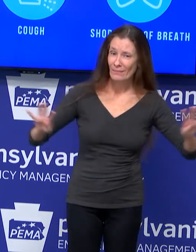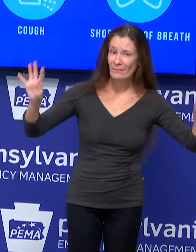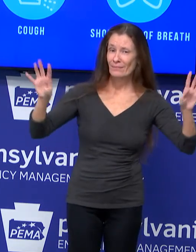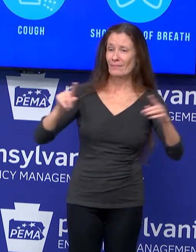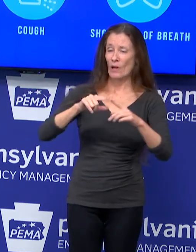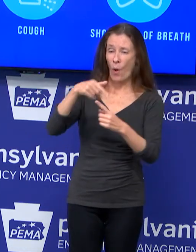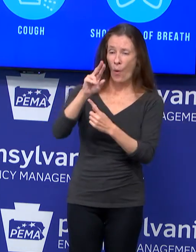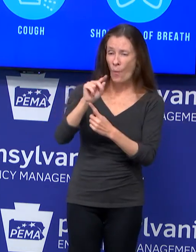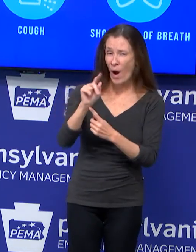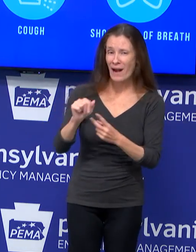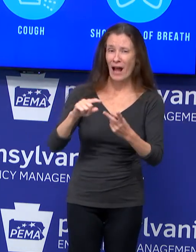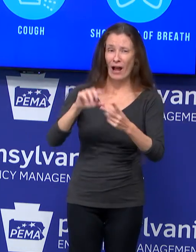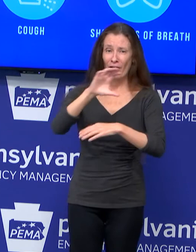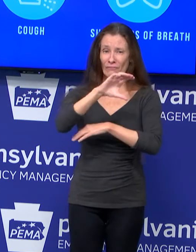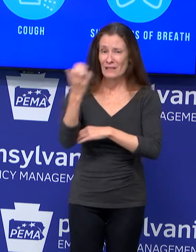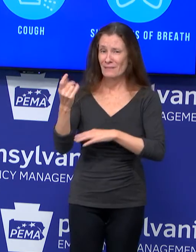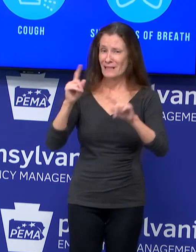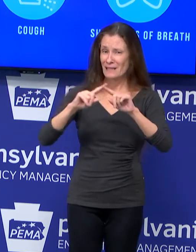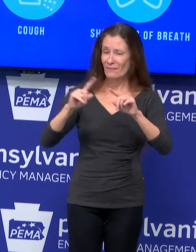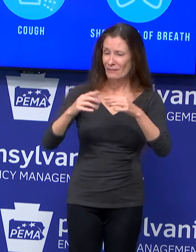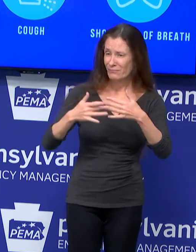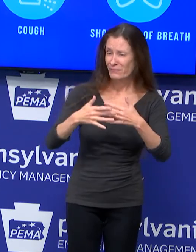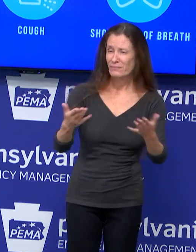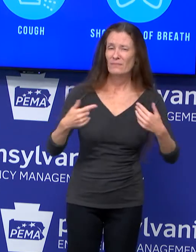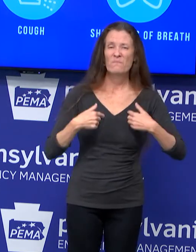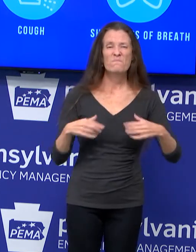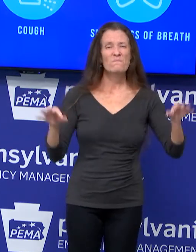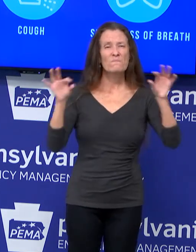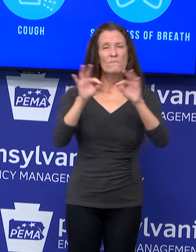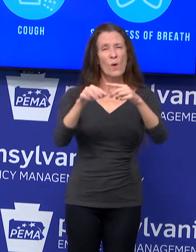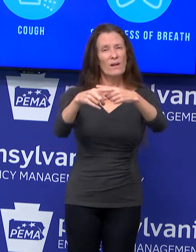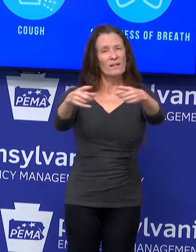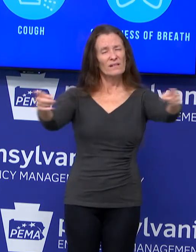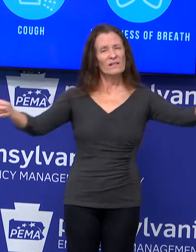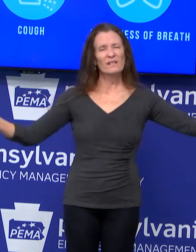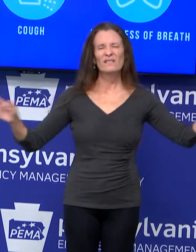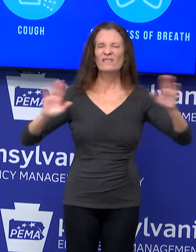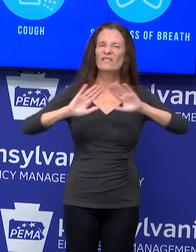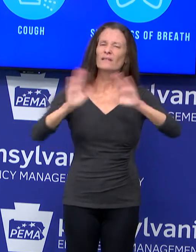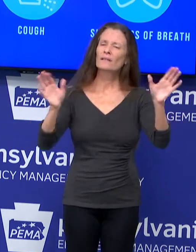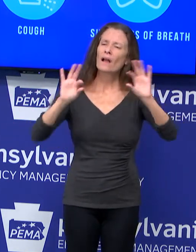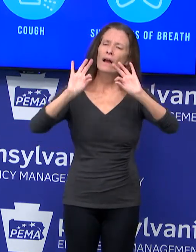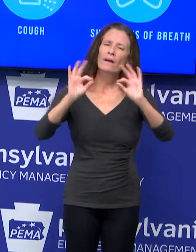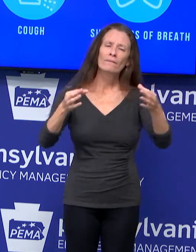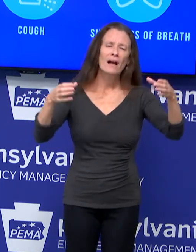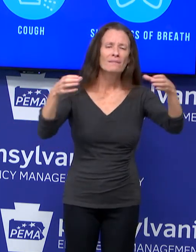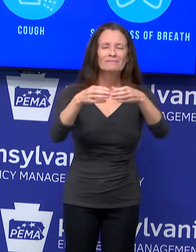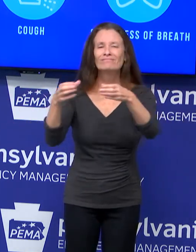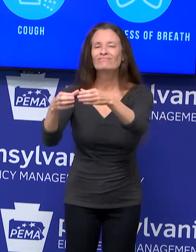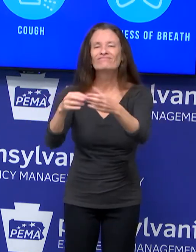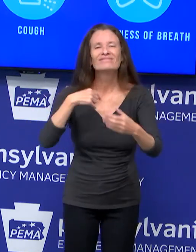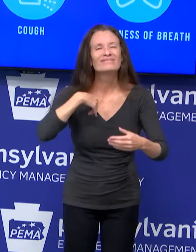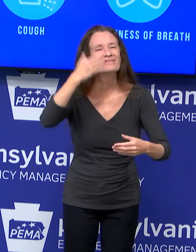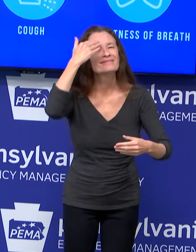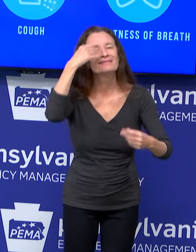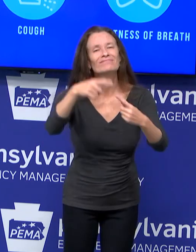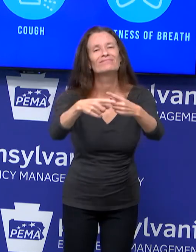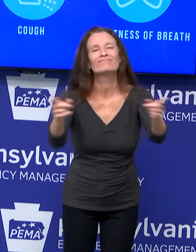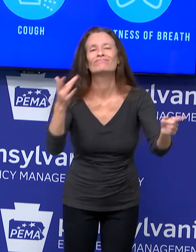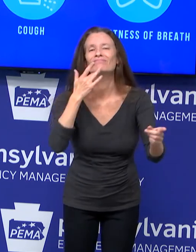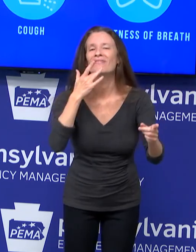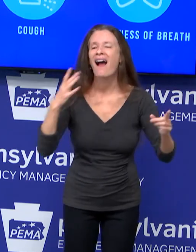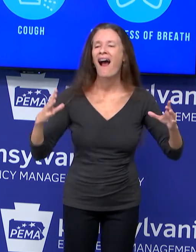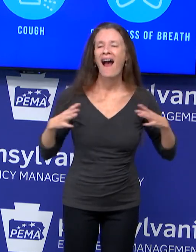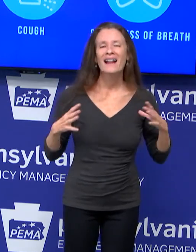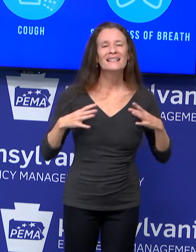not get together, actually, with their loved ones and their friends. And I know that's really challenging and it is a sacrifice. But it